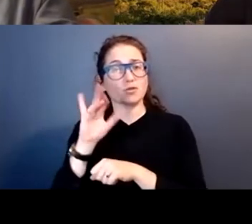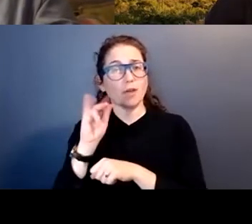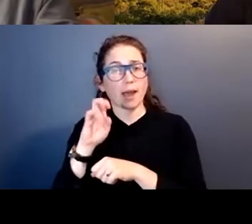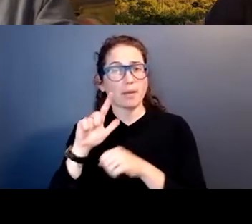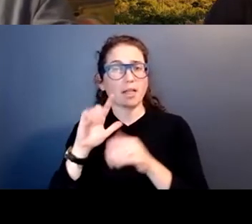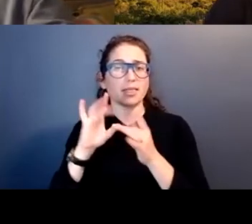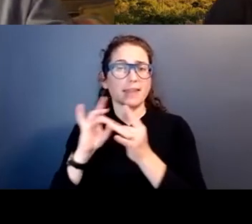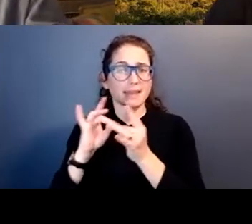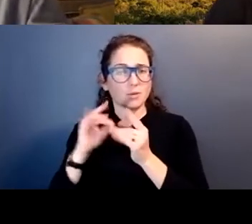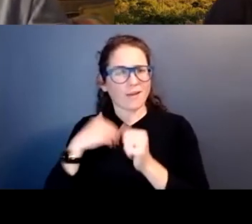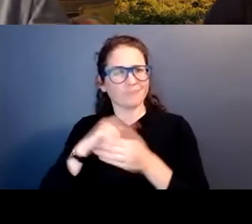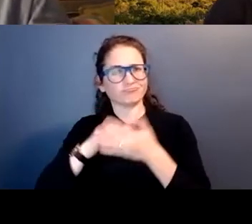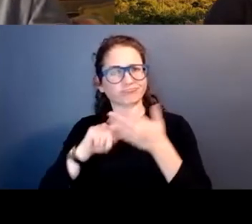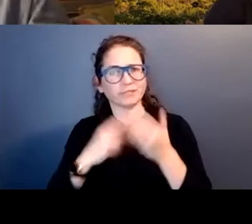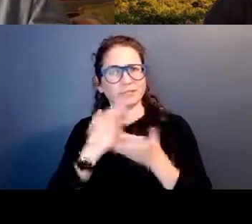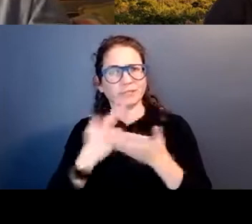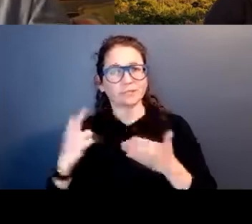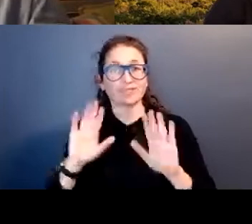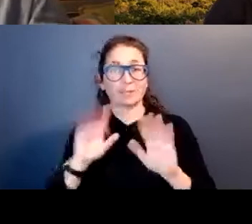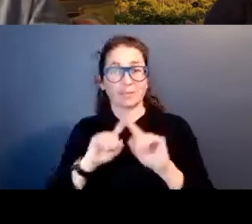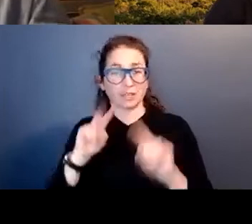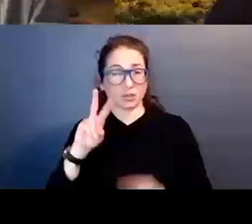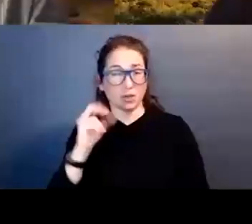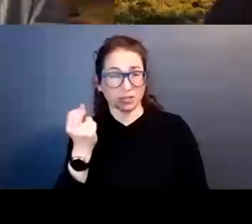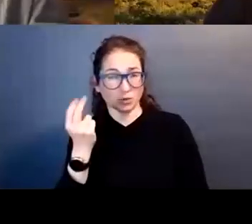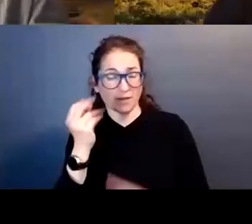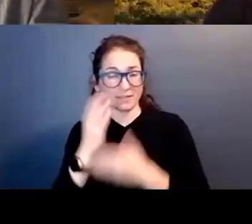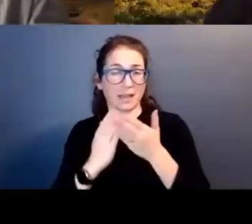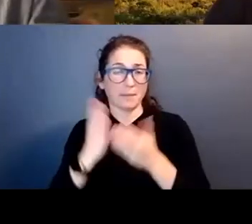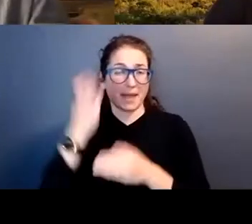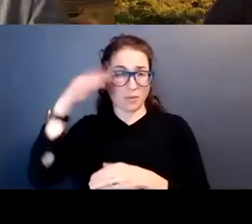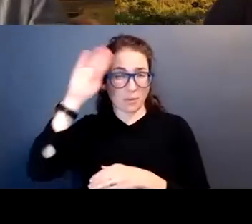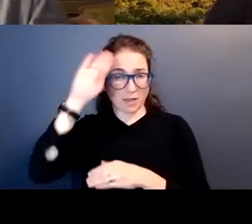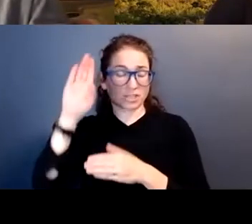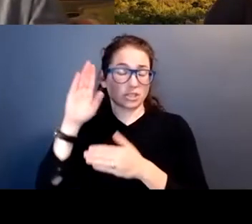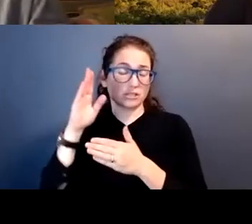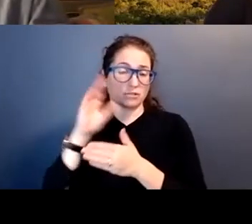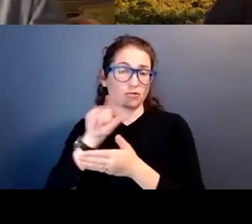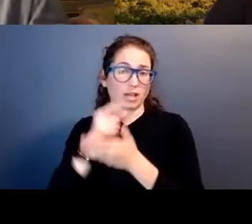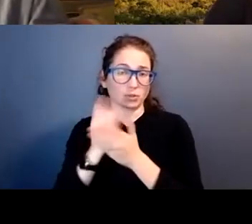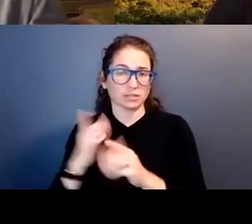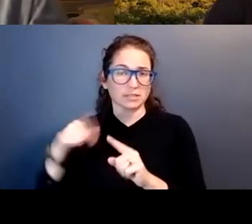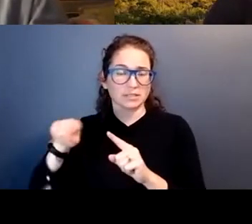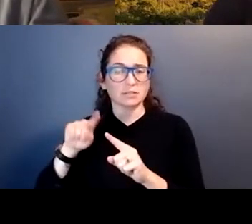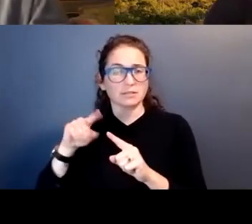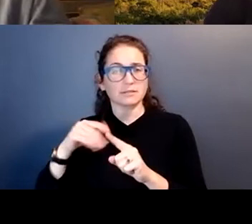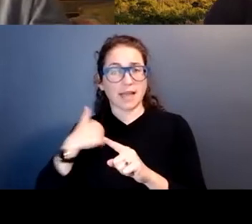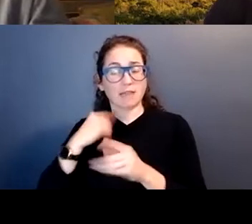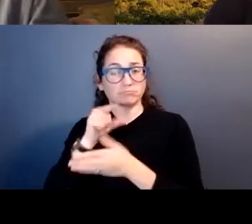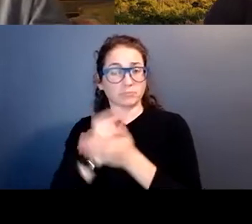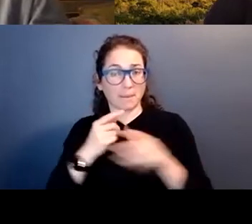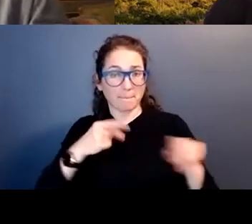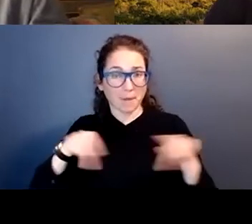um, yet in 2012, some anthropology grads, um, had a graduation party